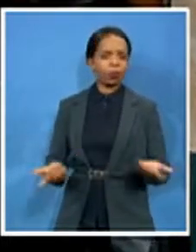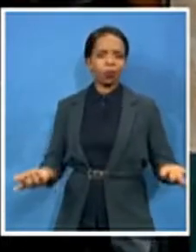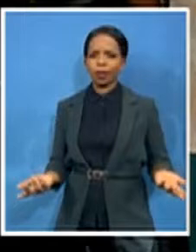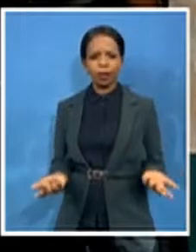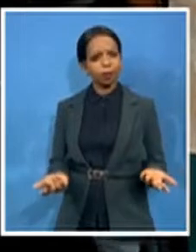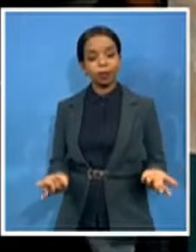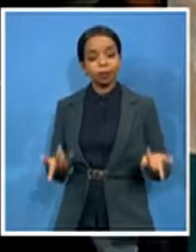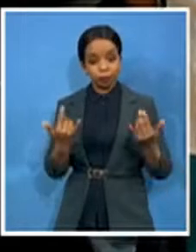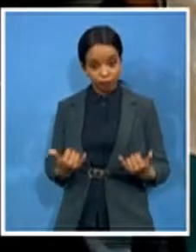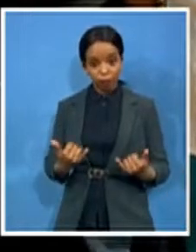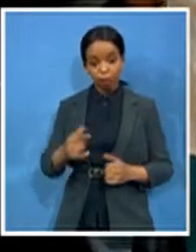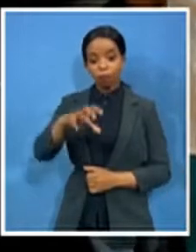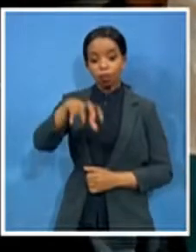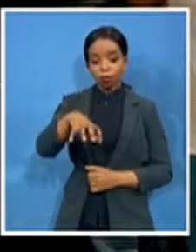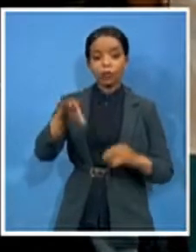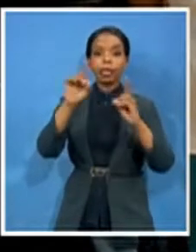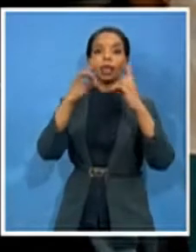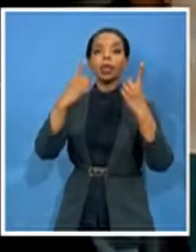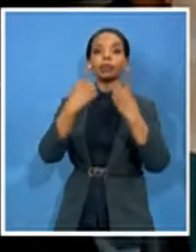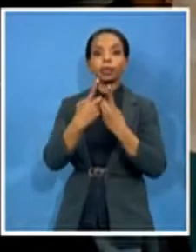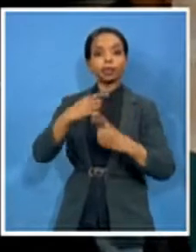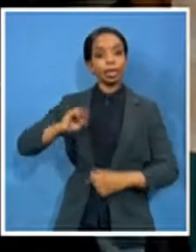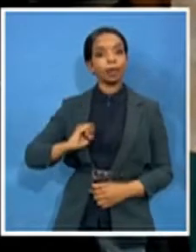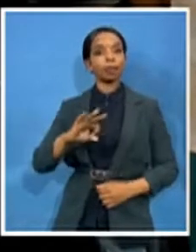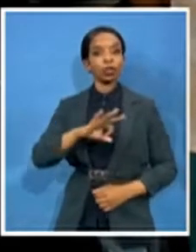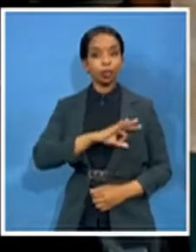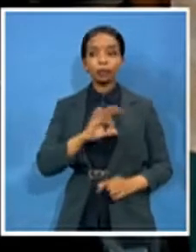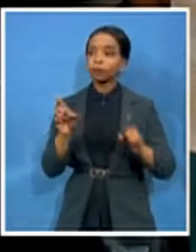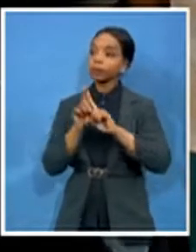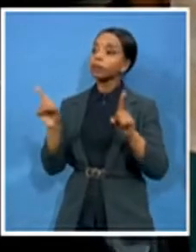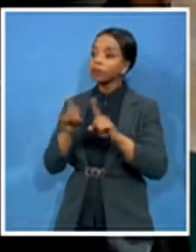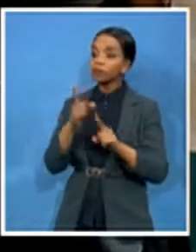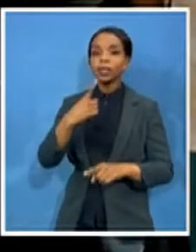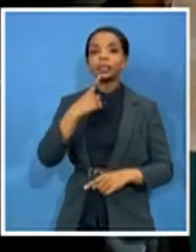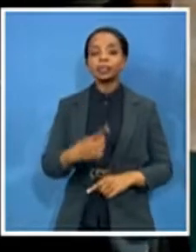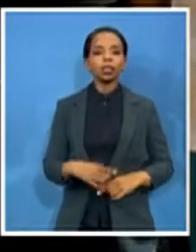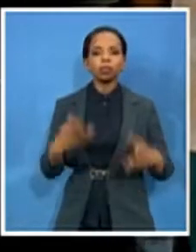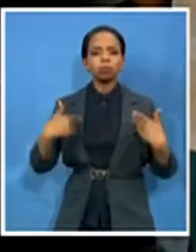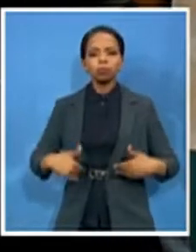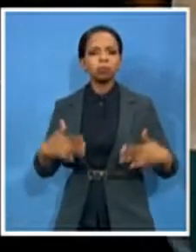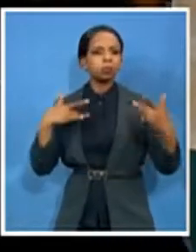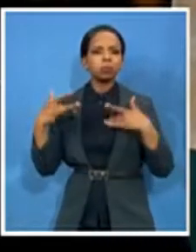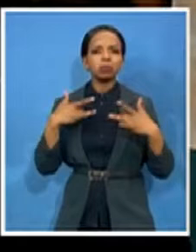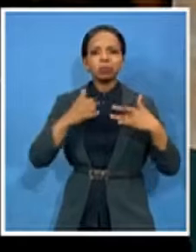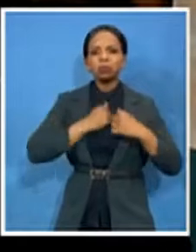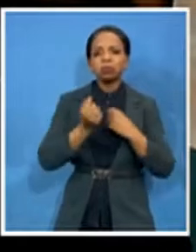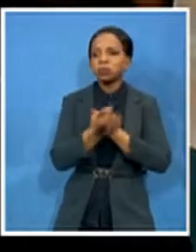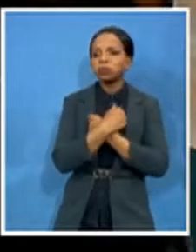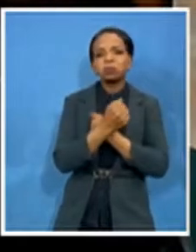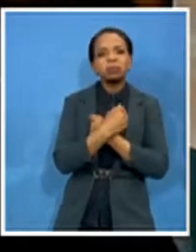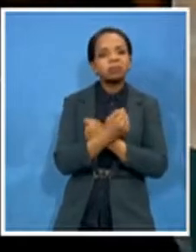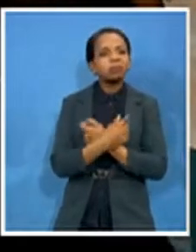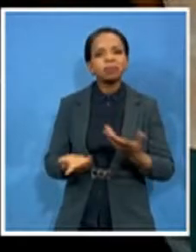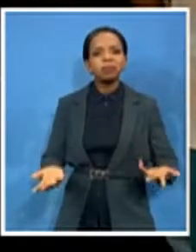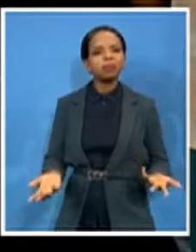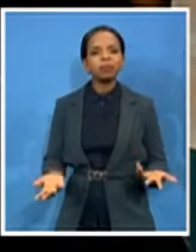concerned are still saying in their concerns are not even heard to but this is what we are here to to hear from